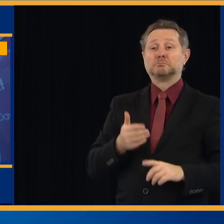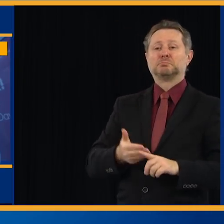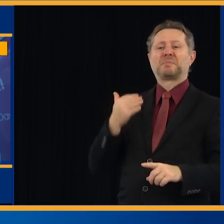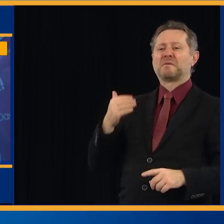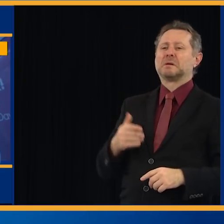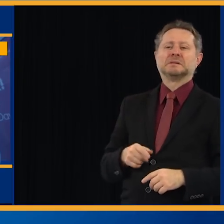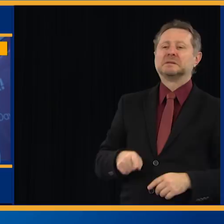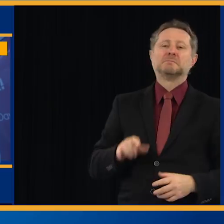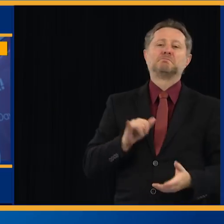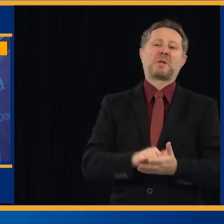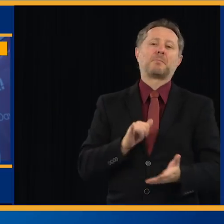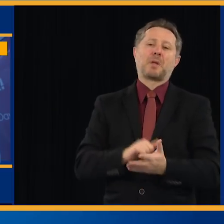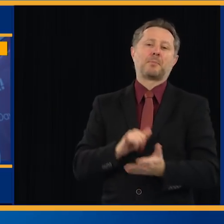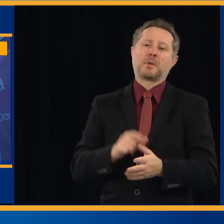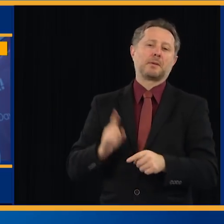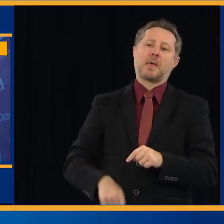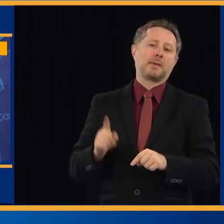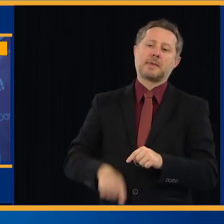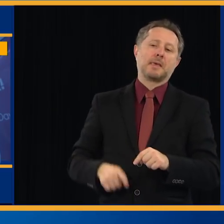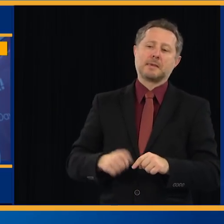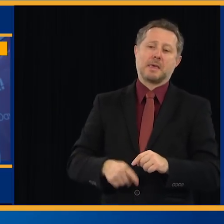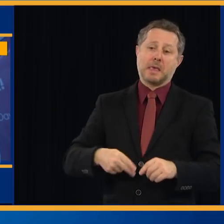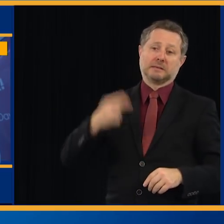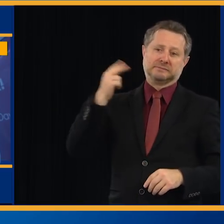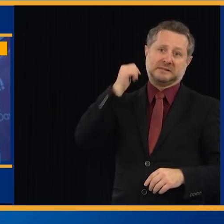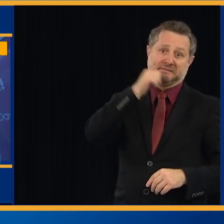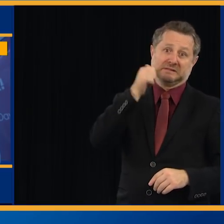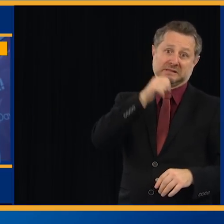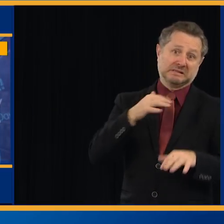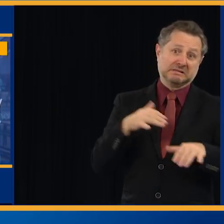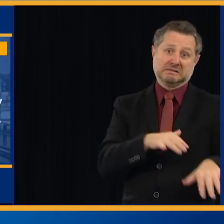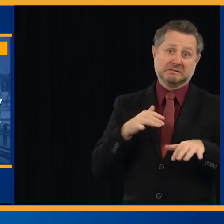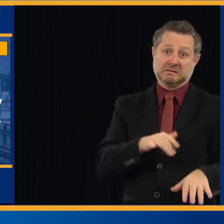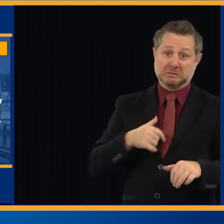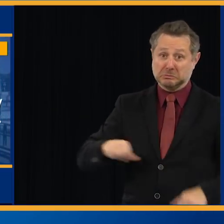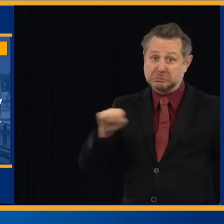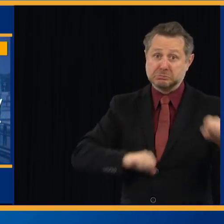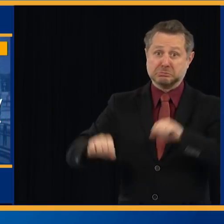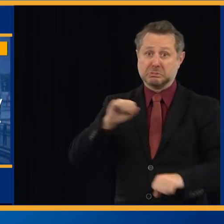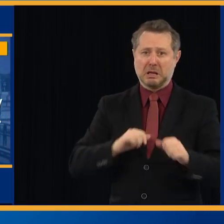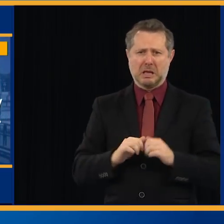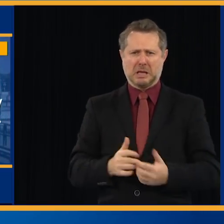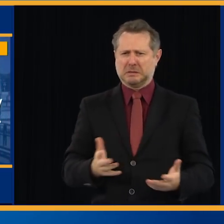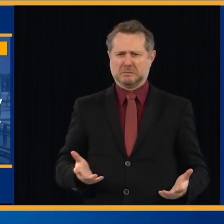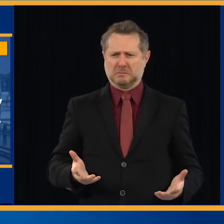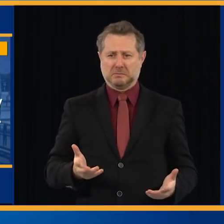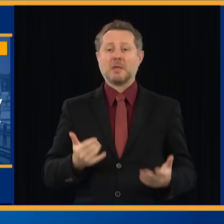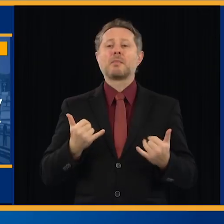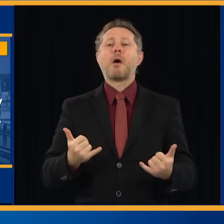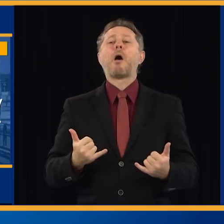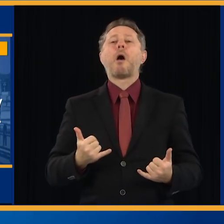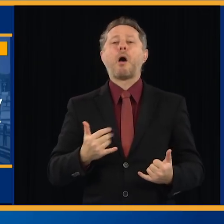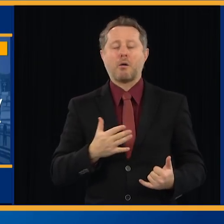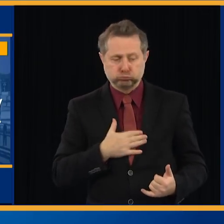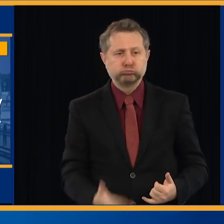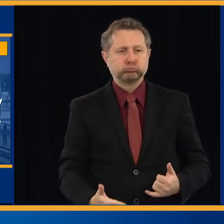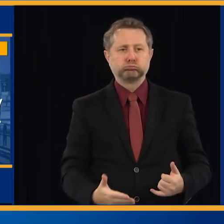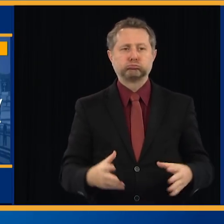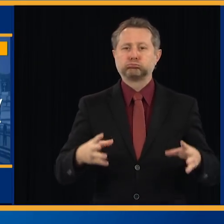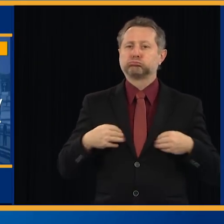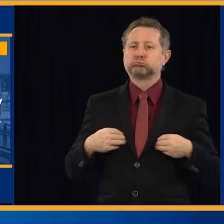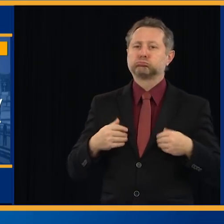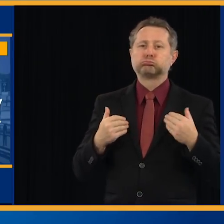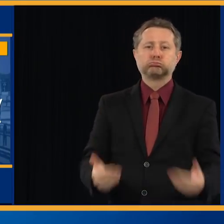Trains and buses will be disinfected daily. Service will continue. The MTA will also